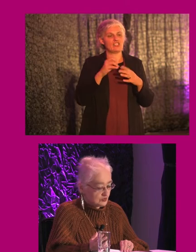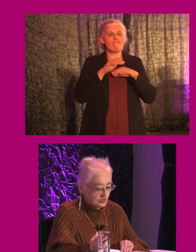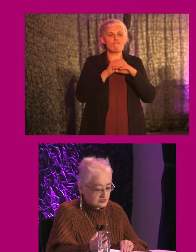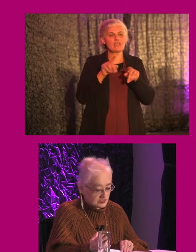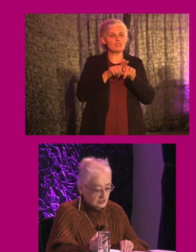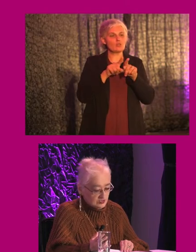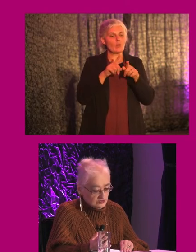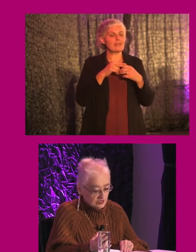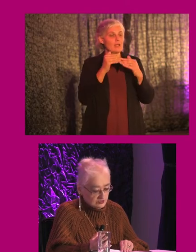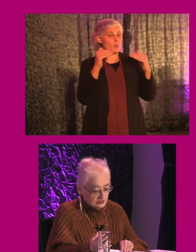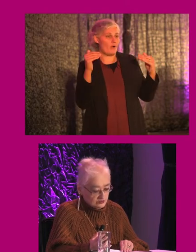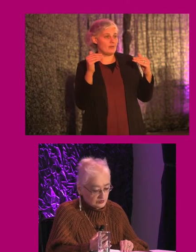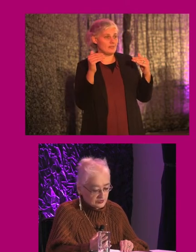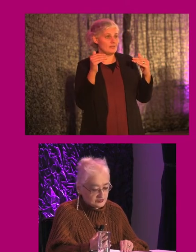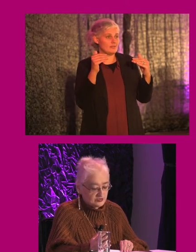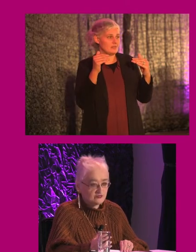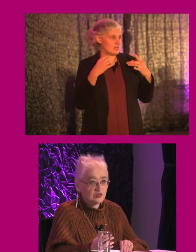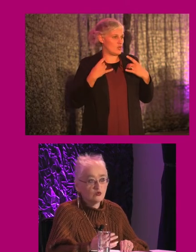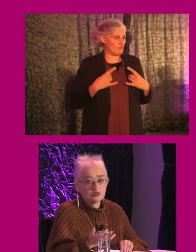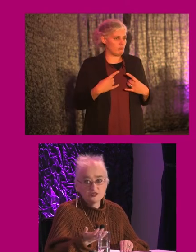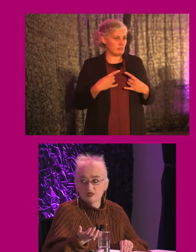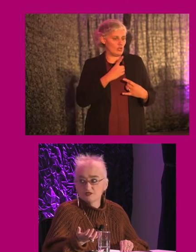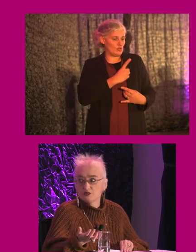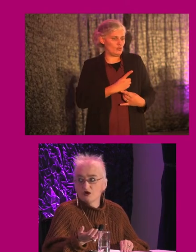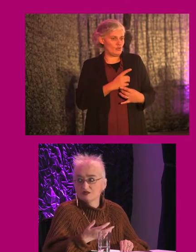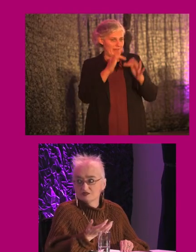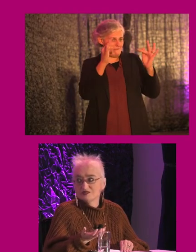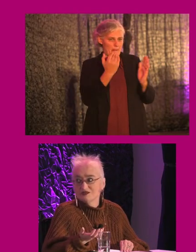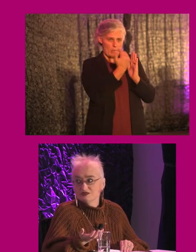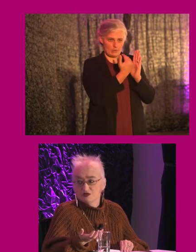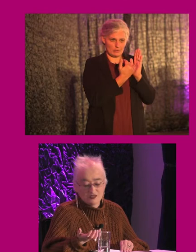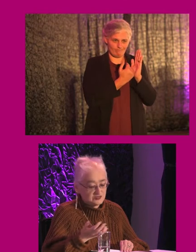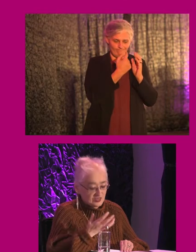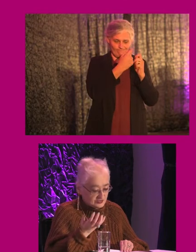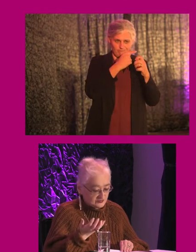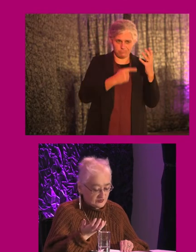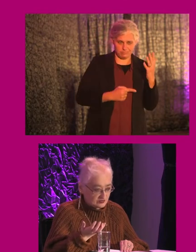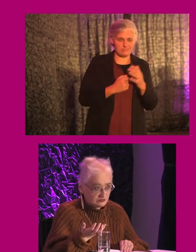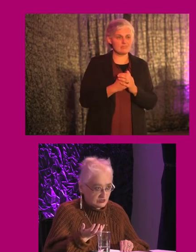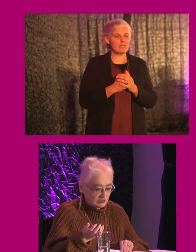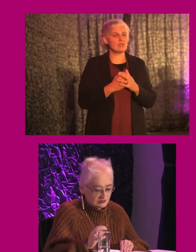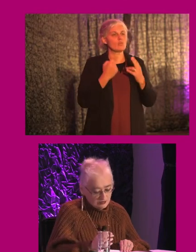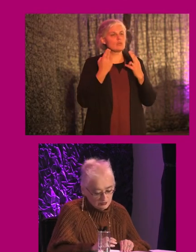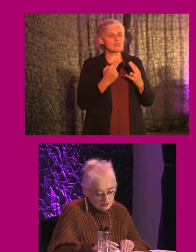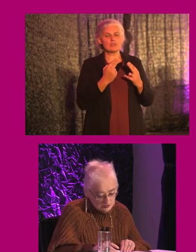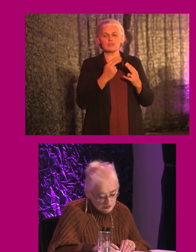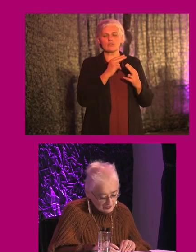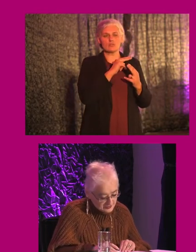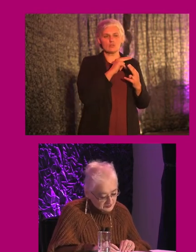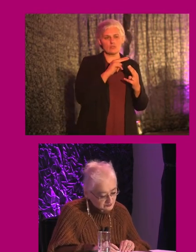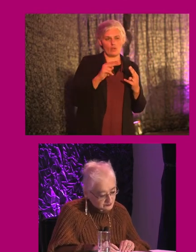sector equality, and human rights duty frameworks, and so on. It's quite an extensive, you know,